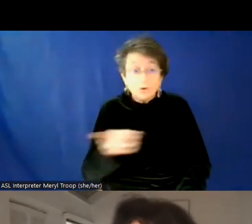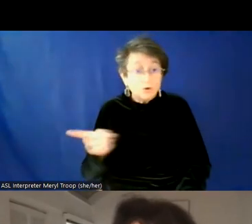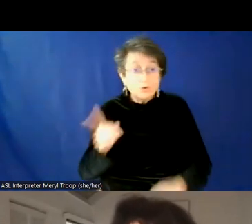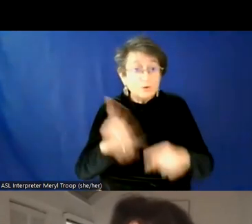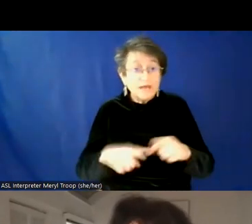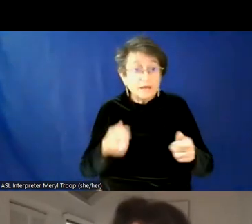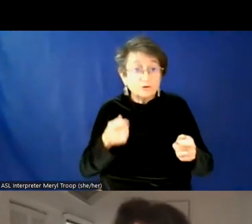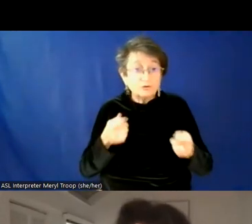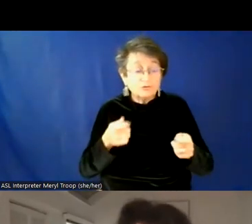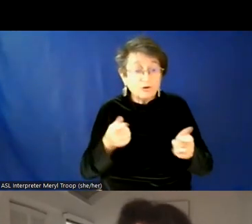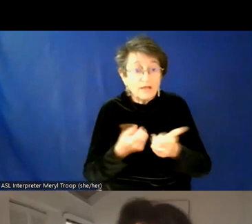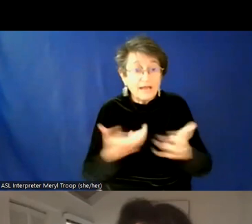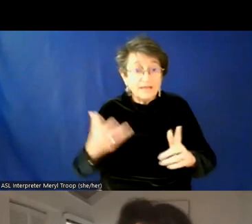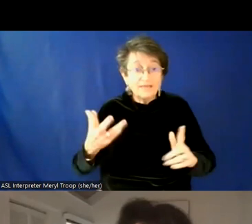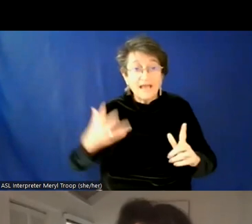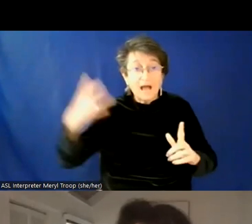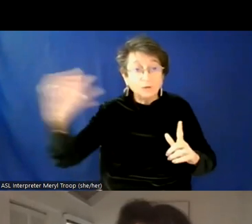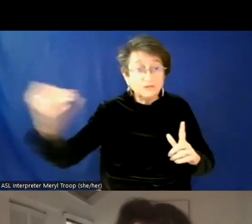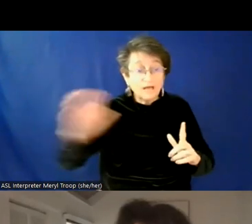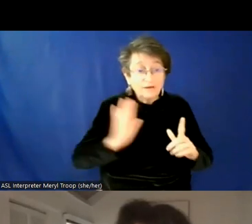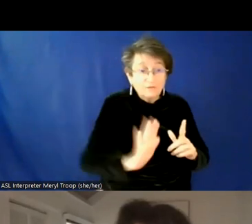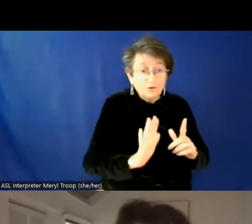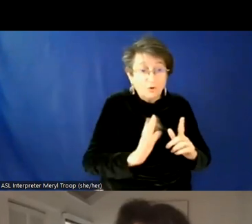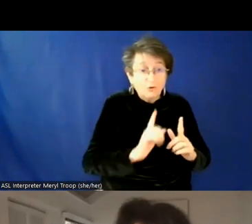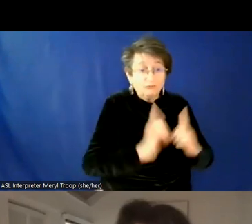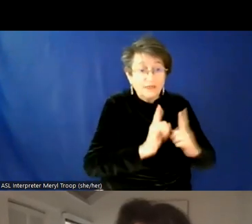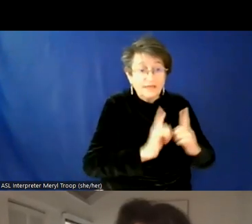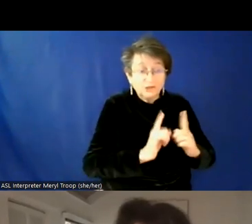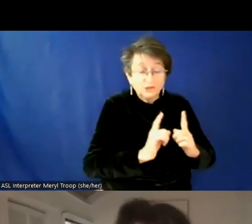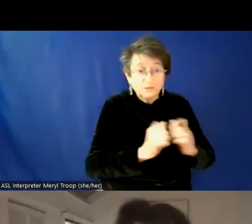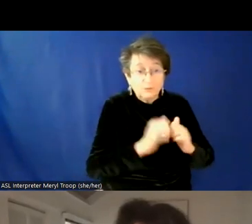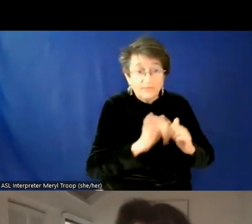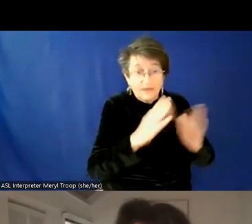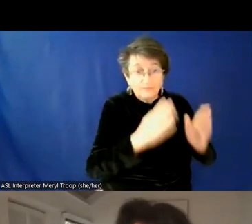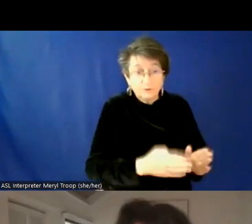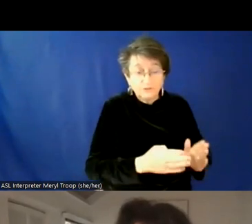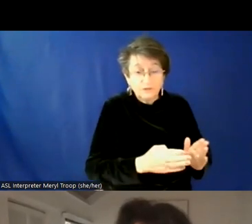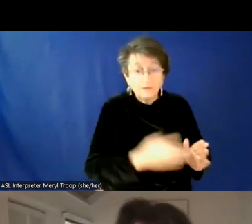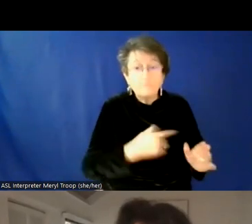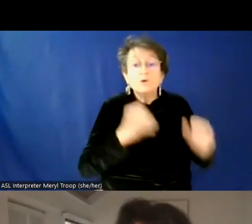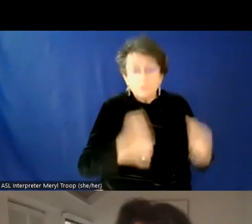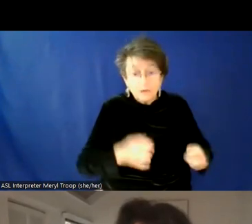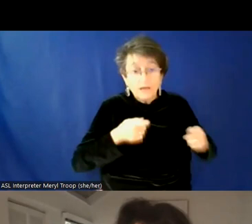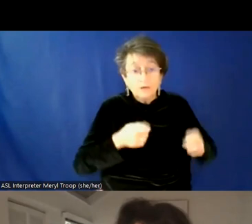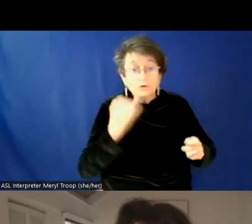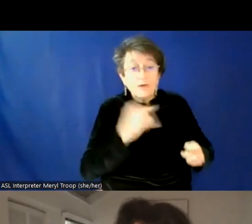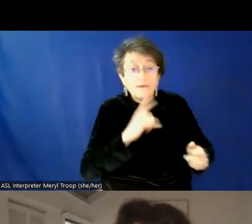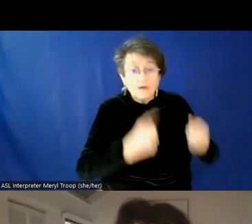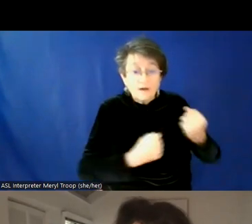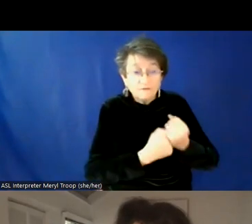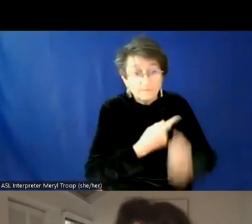relationship with this young person, but you can control whether or not you affirm them. And you might be able to control whether or not your institution affirms them.